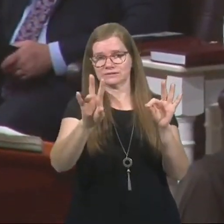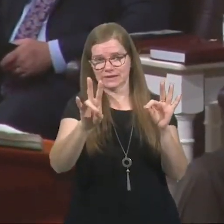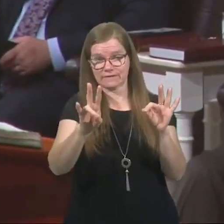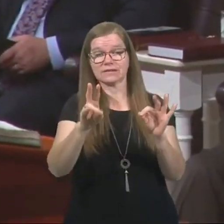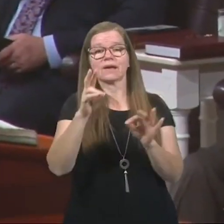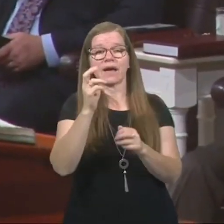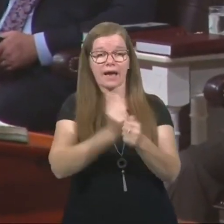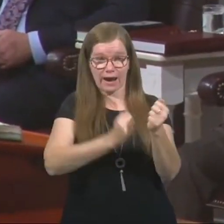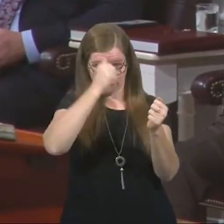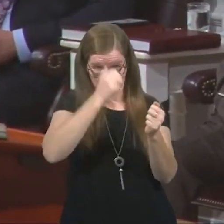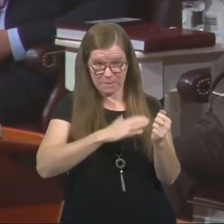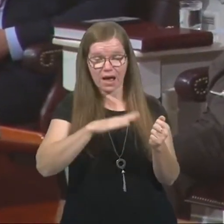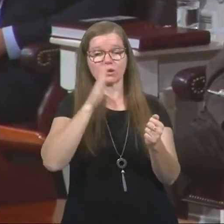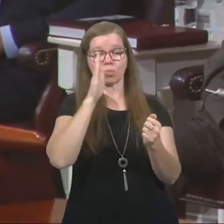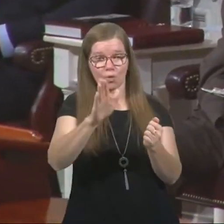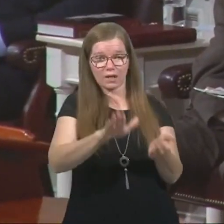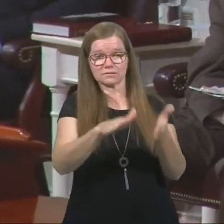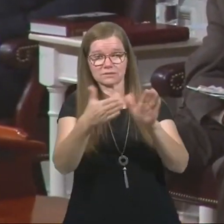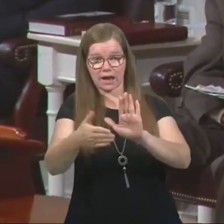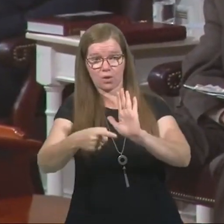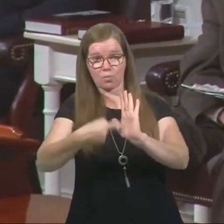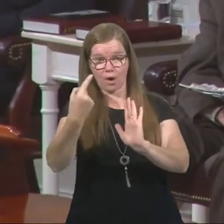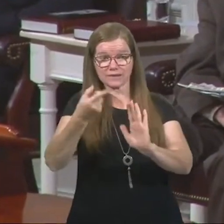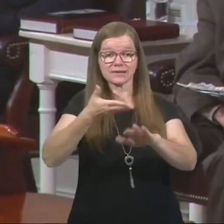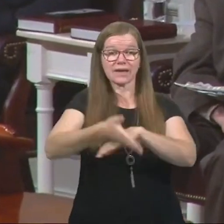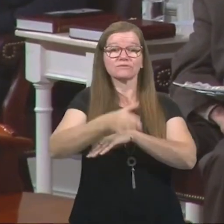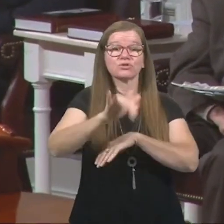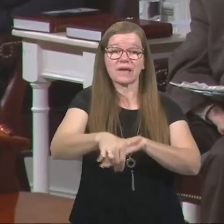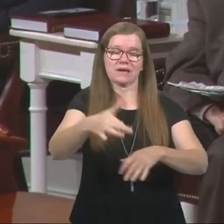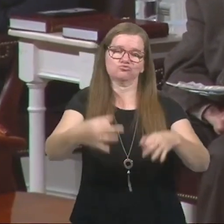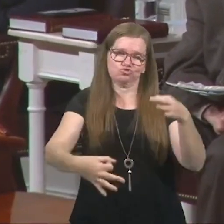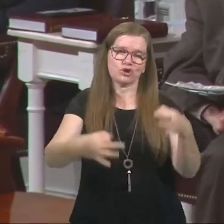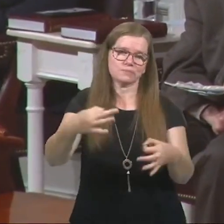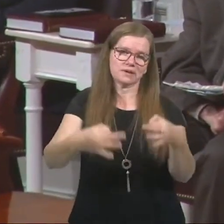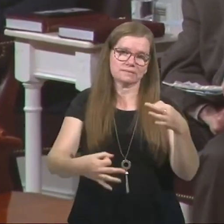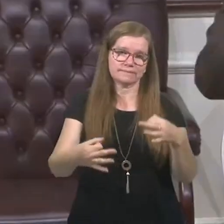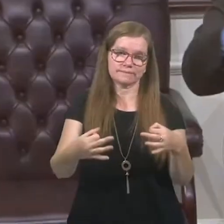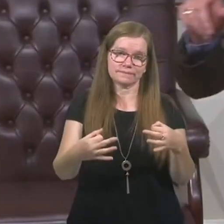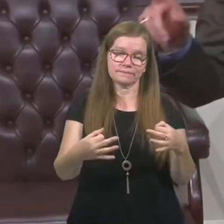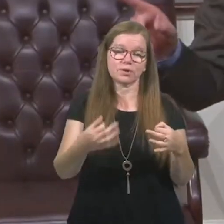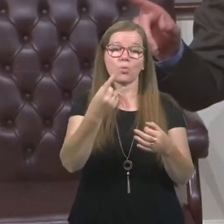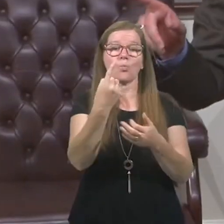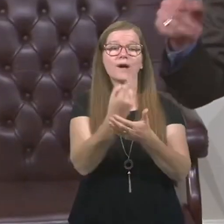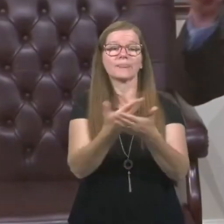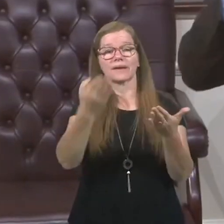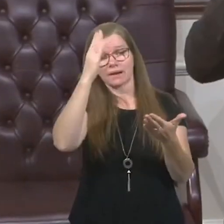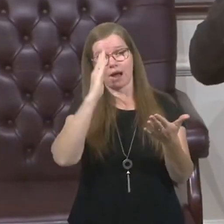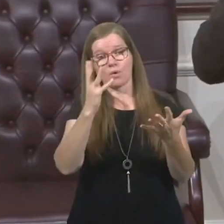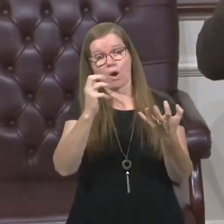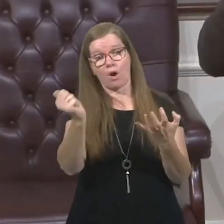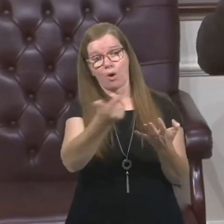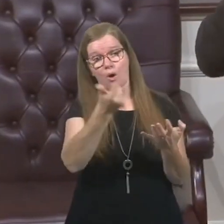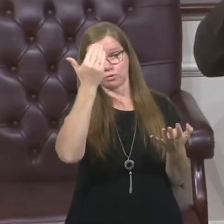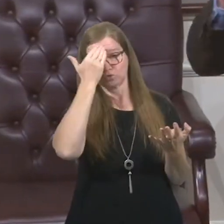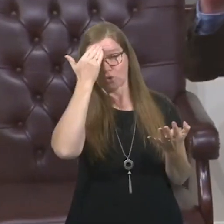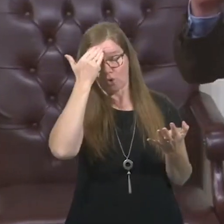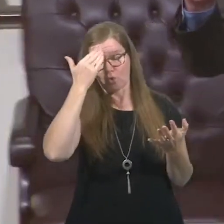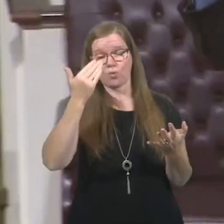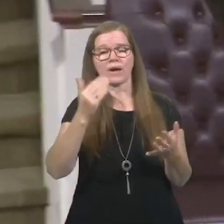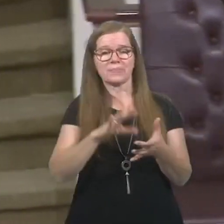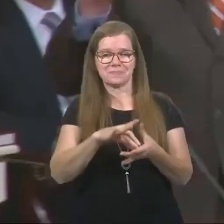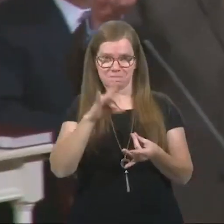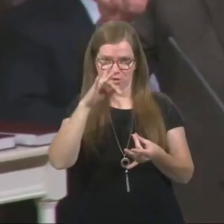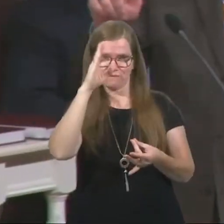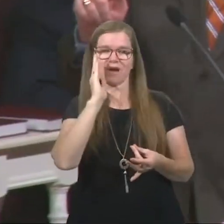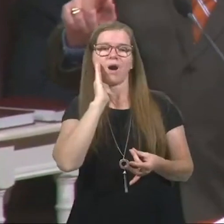man once to die, and after that, the judgment. One thing God wants all of us to know, and you already know it, and the Spirit of